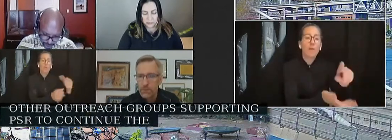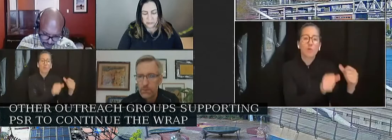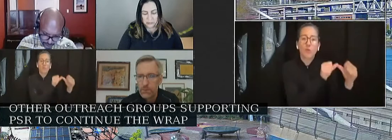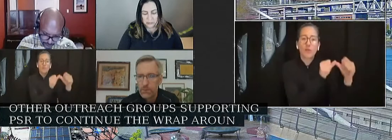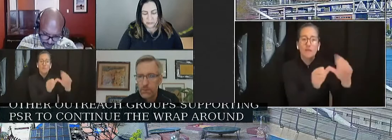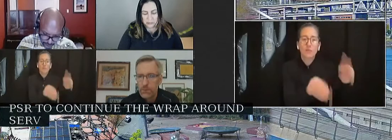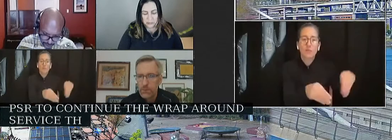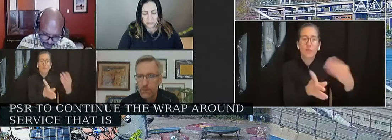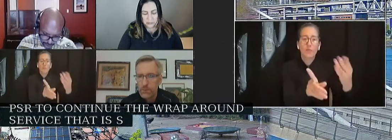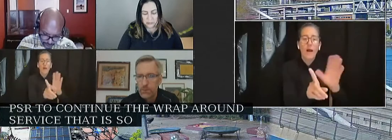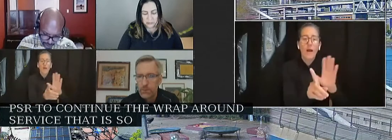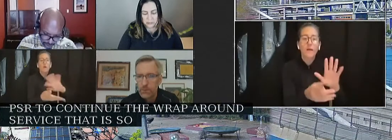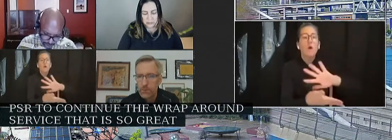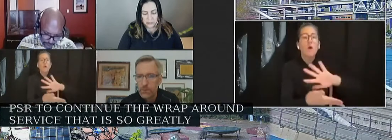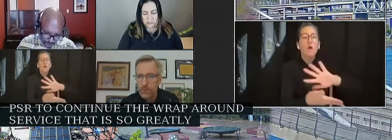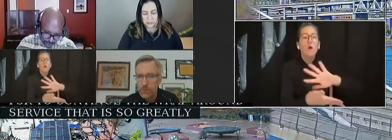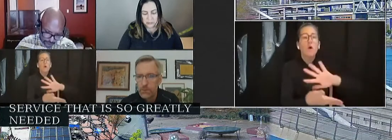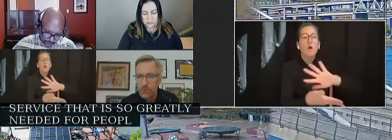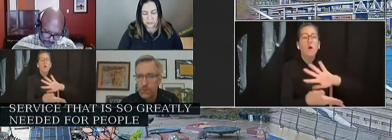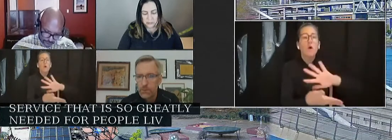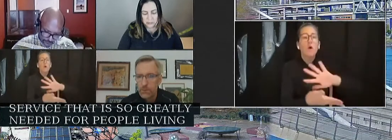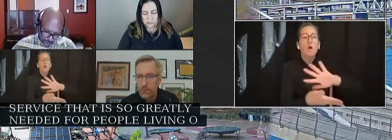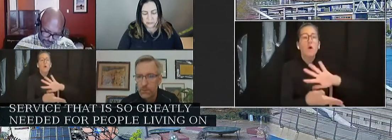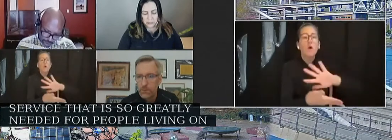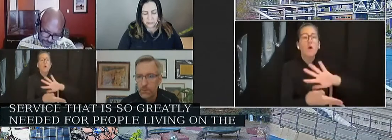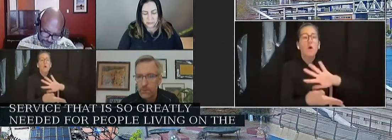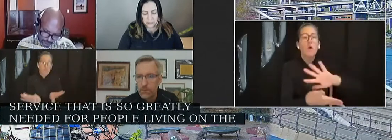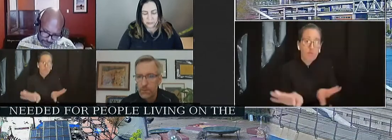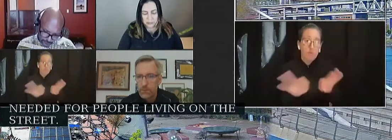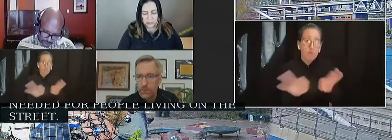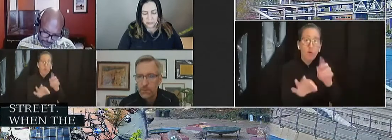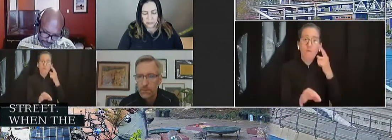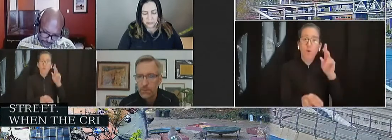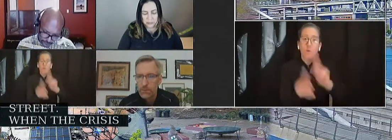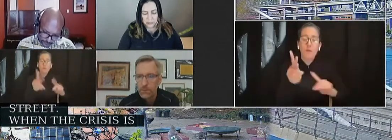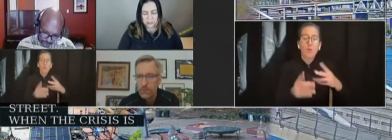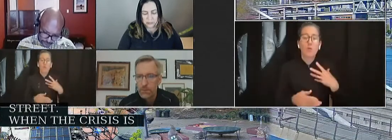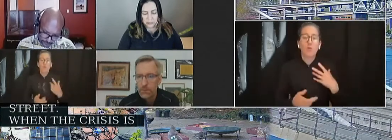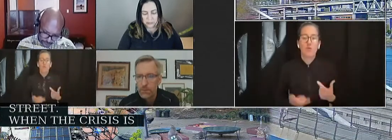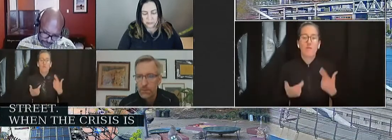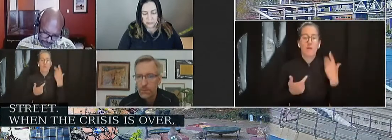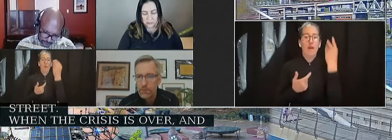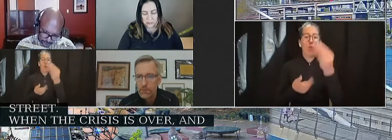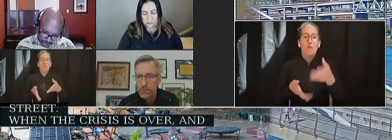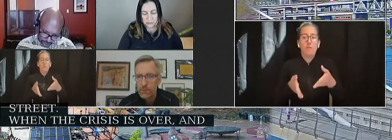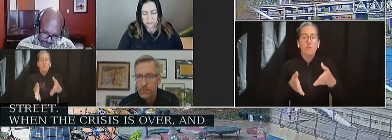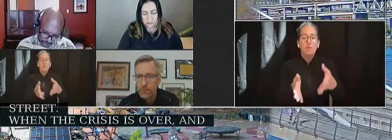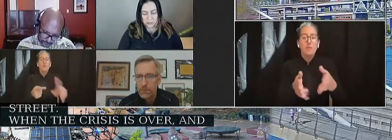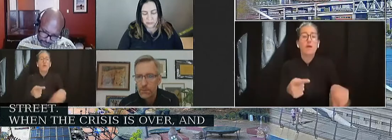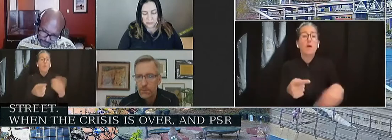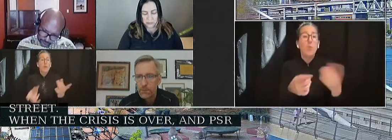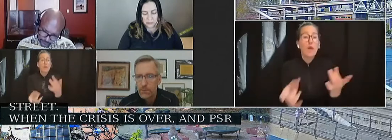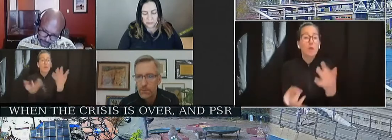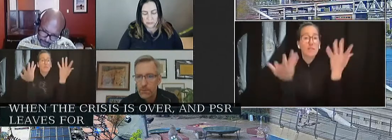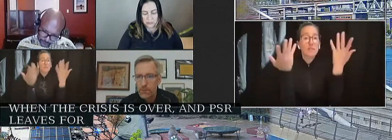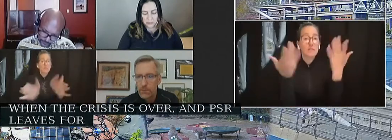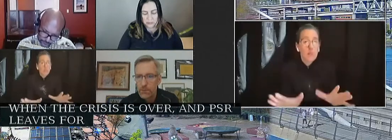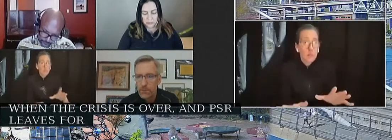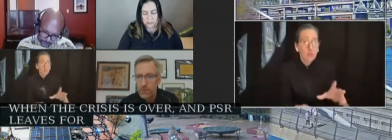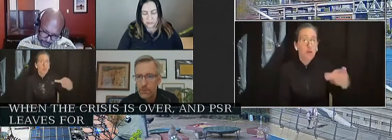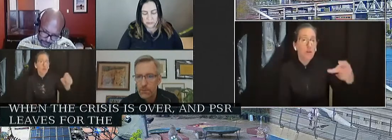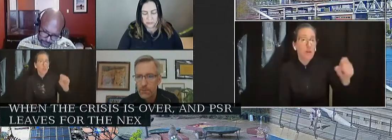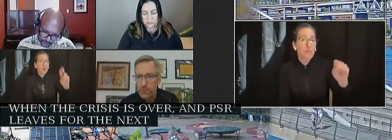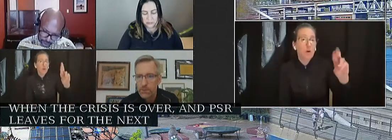needed for people living on the street. When the crisis is over and PSR leaves for the next call, that is